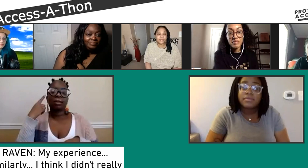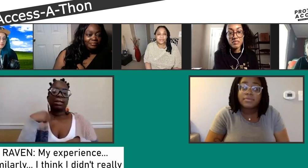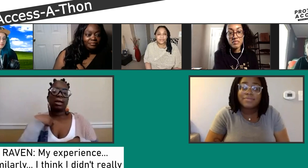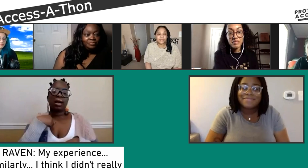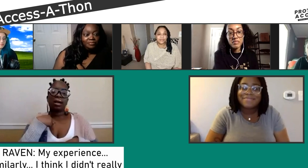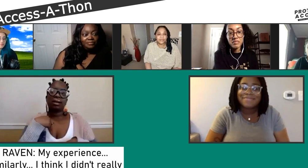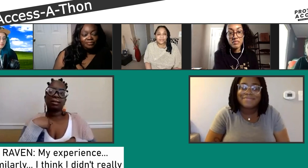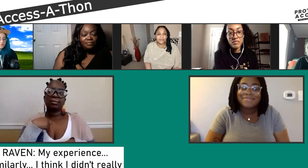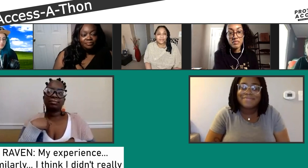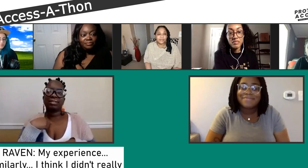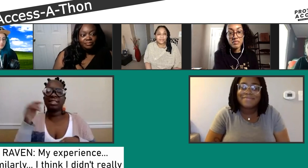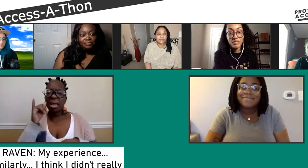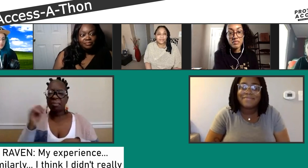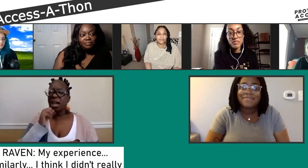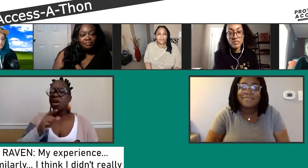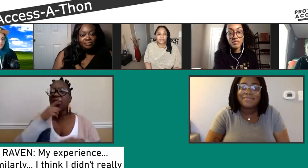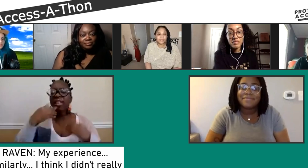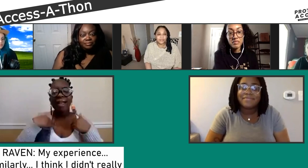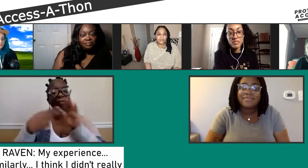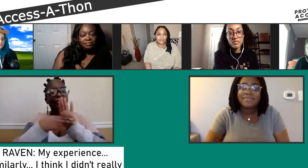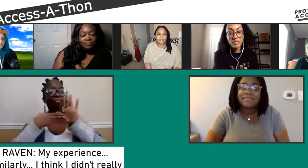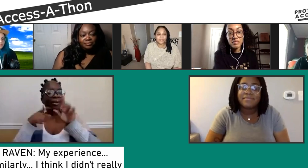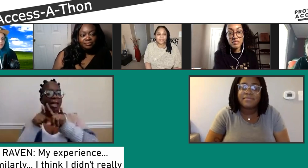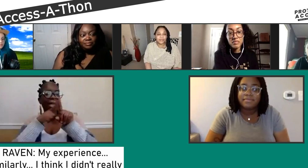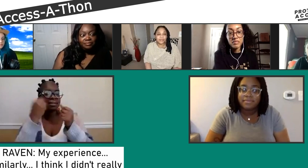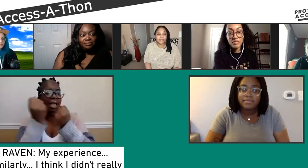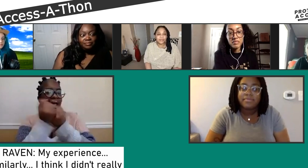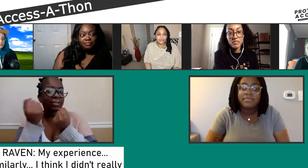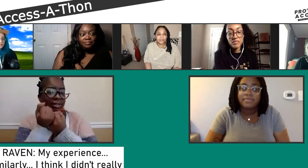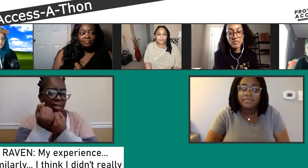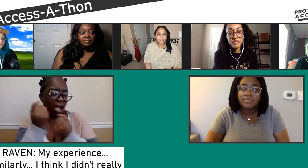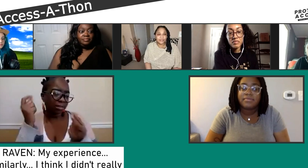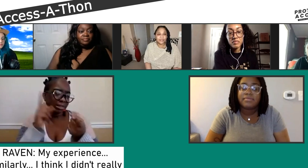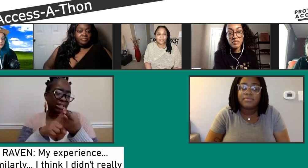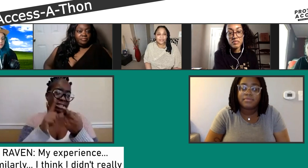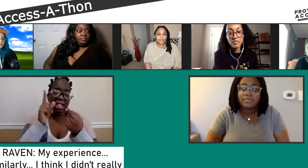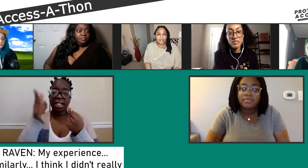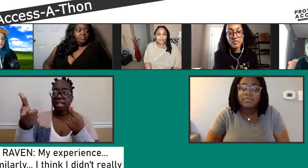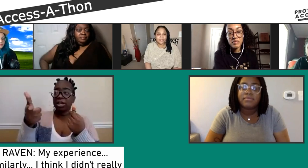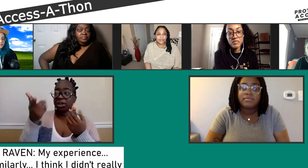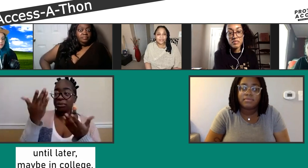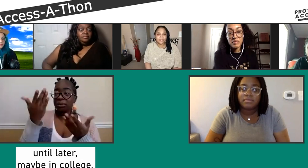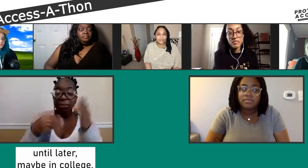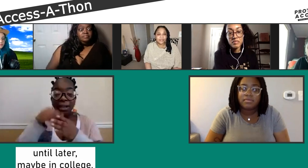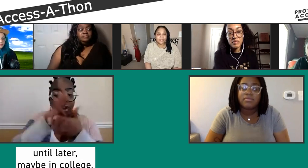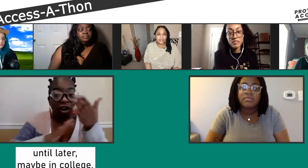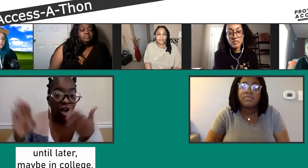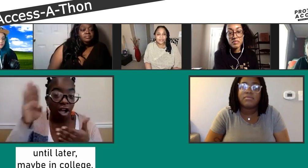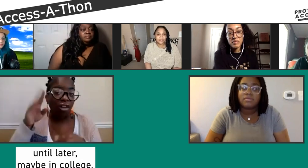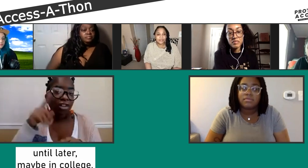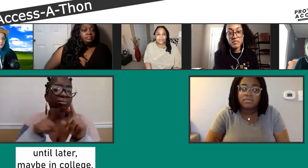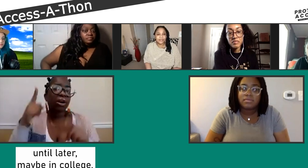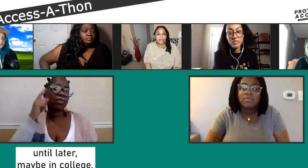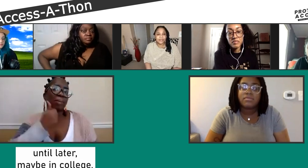For me, my experience, I think the same. I don't really like to label myself as